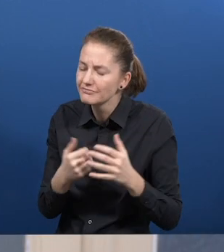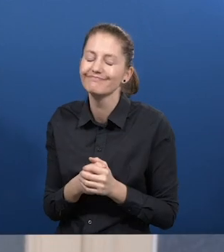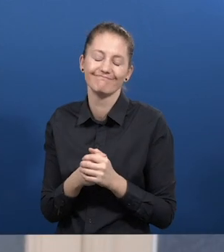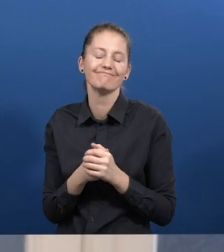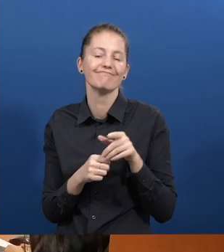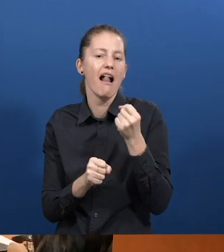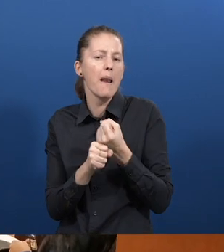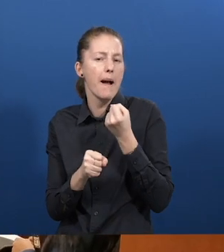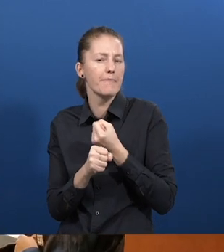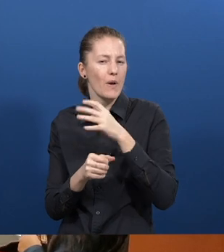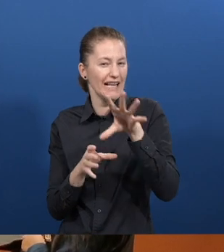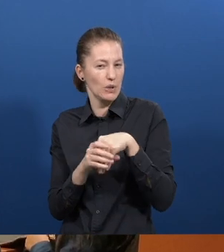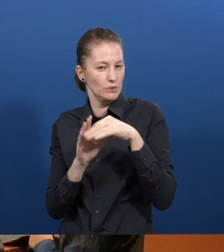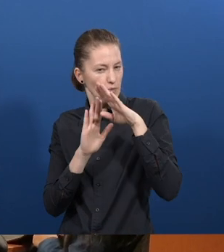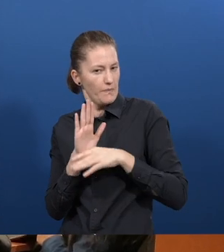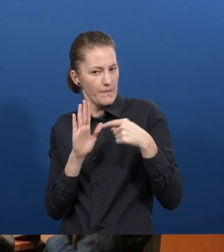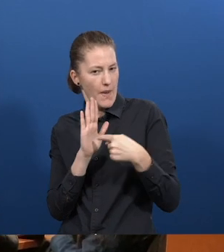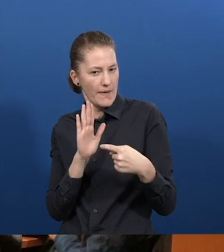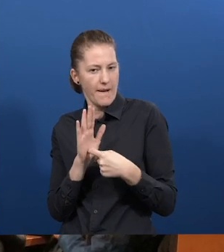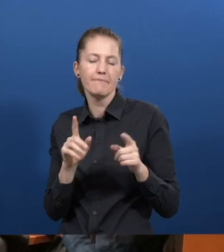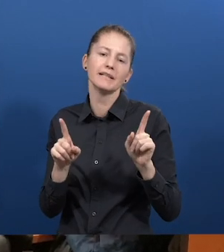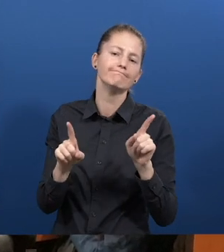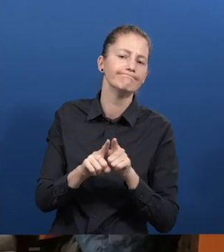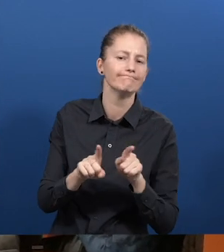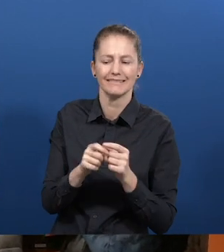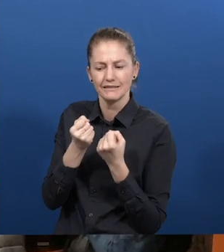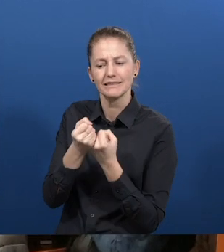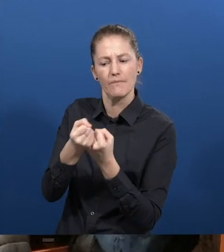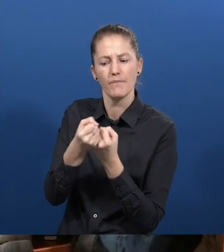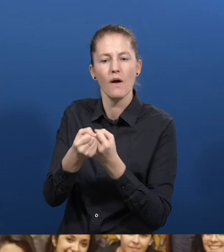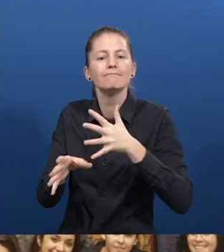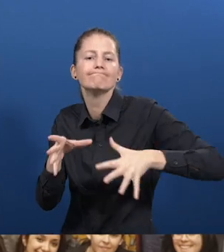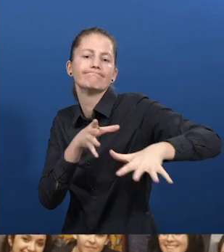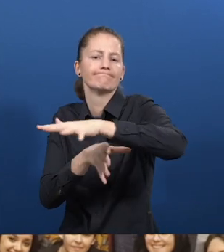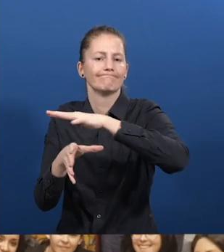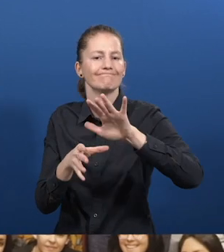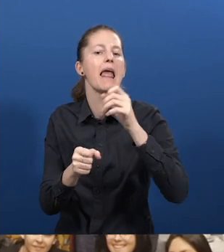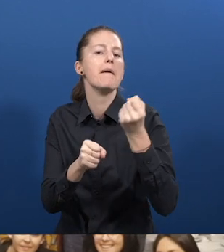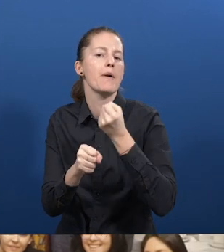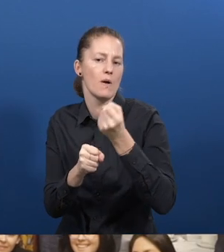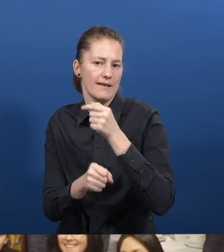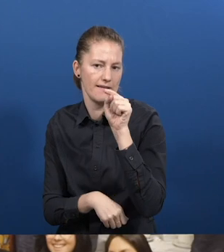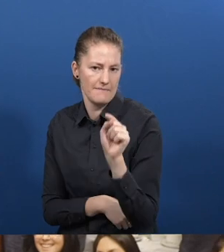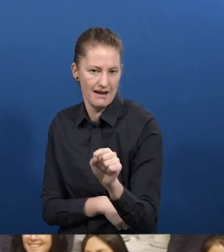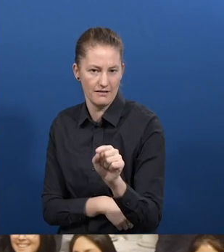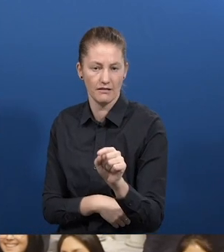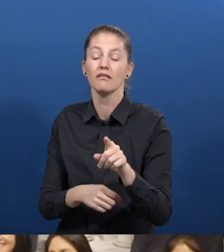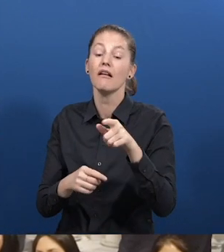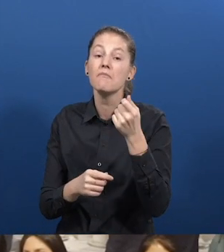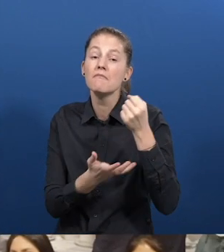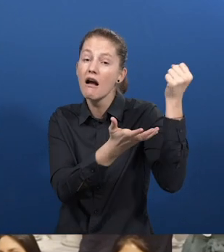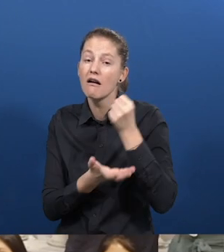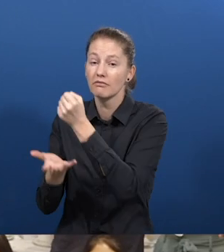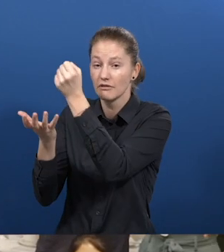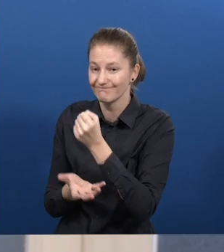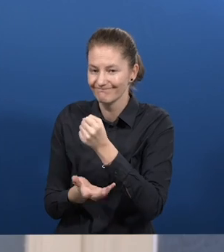Our Labor Inclusion Program is based on the supported employment methodology and is funded directly by the Municipality of Providencia and